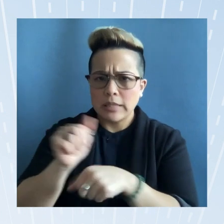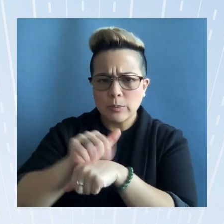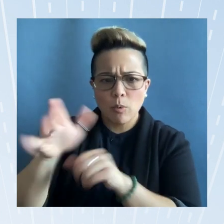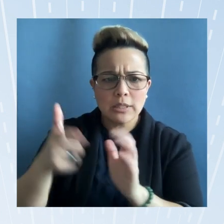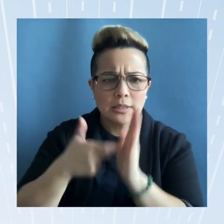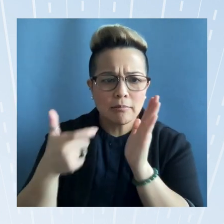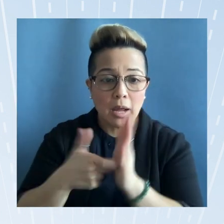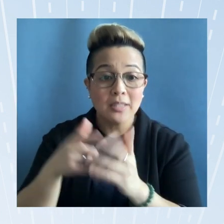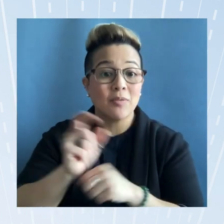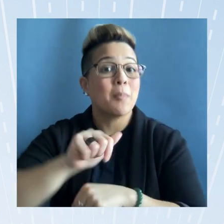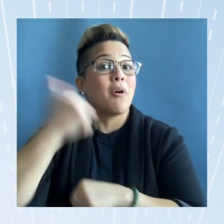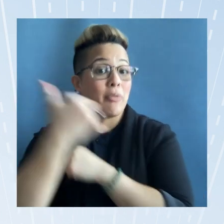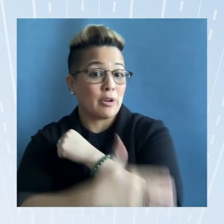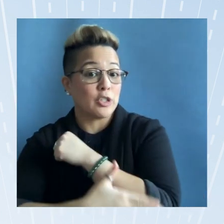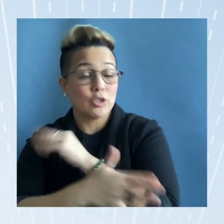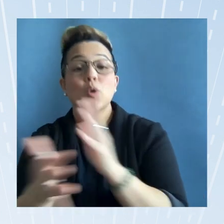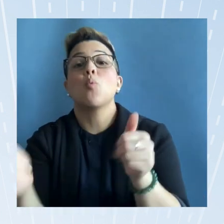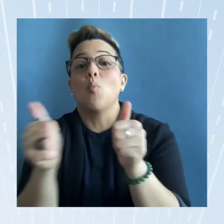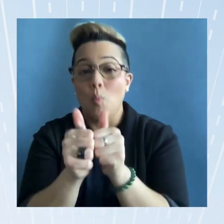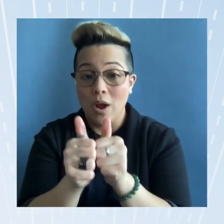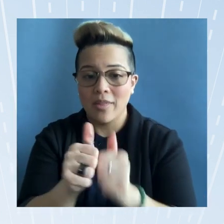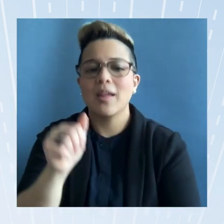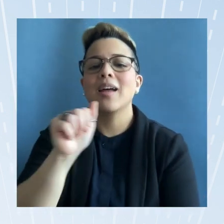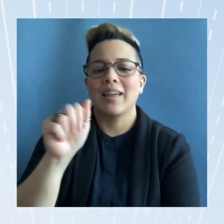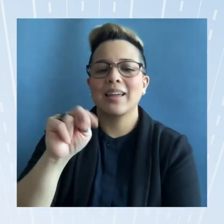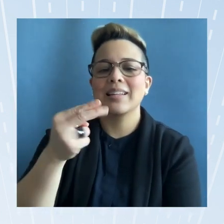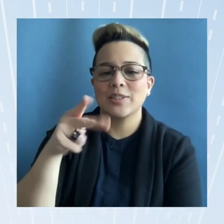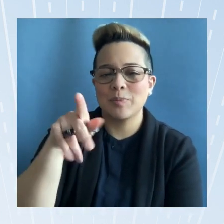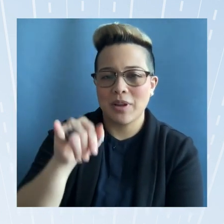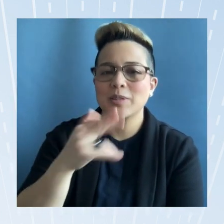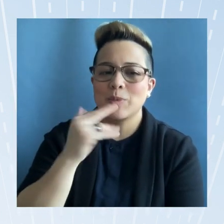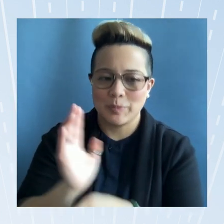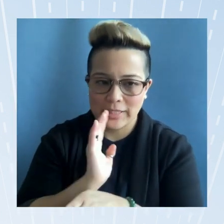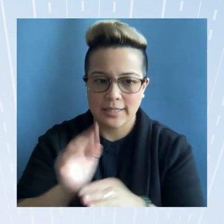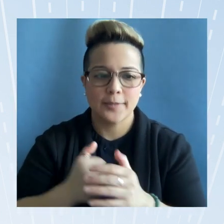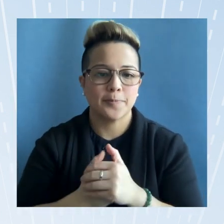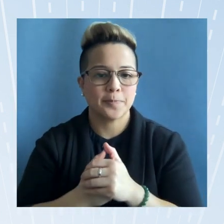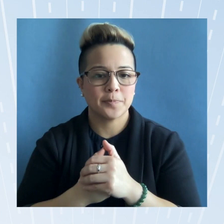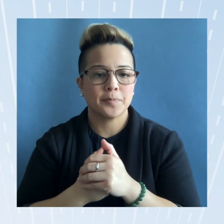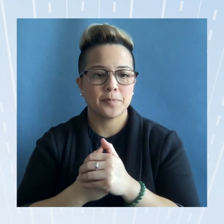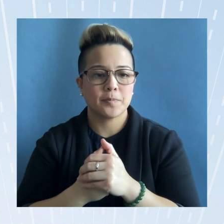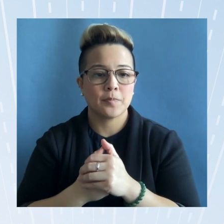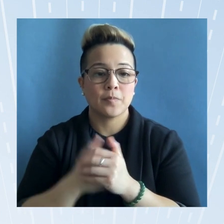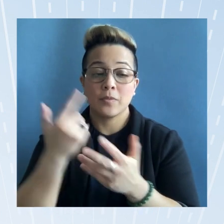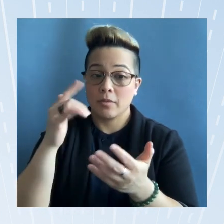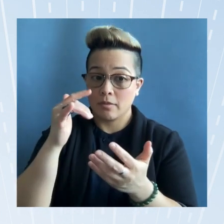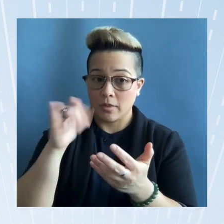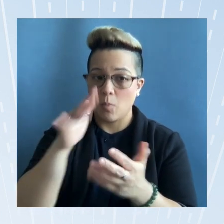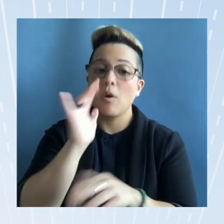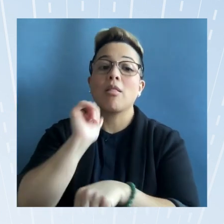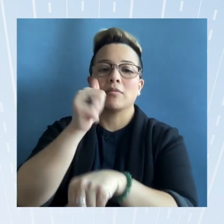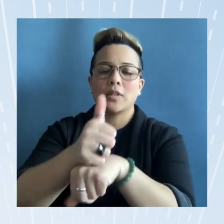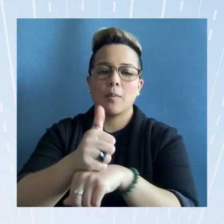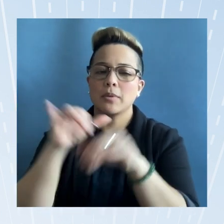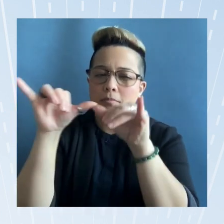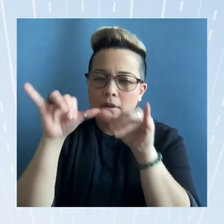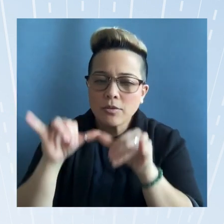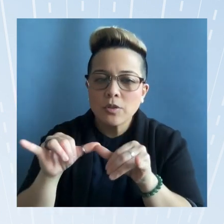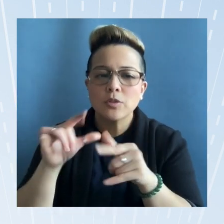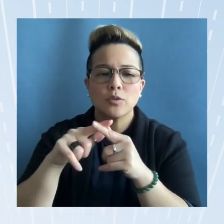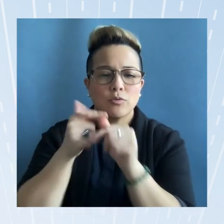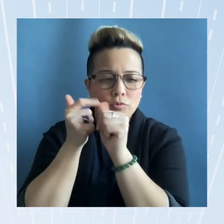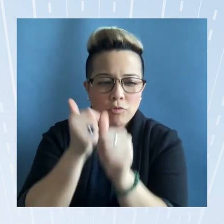countries with a and hpi small businesses which will establish measurements to track